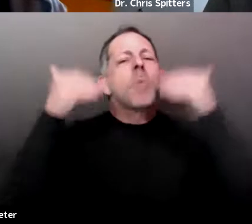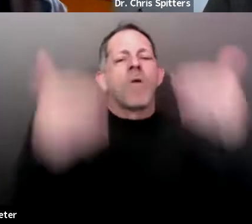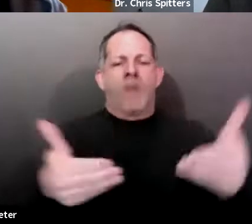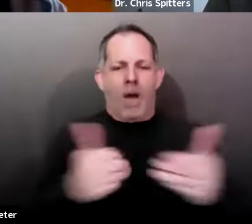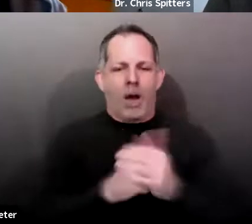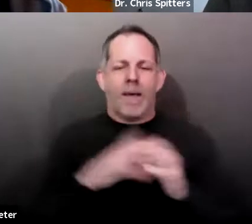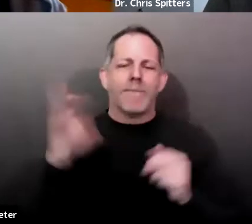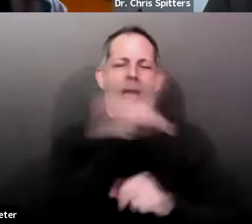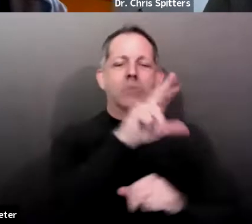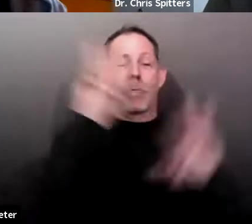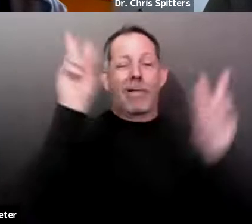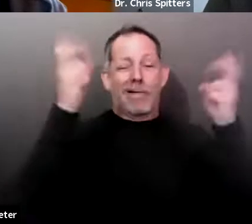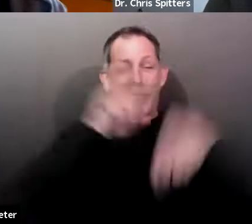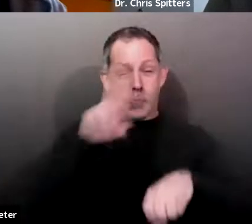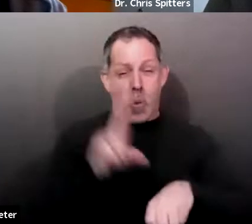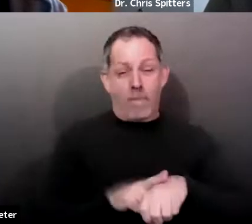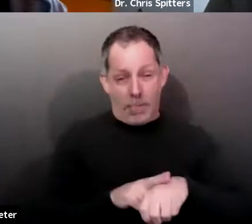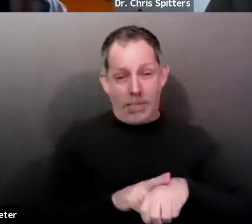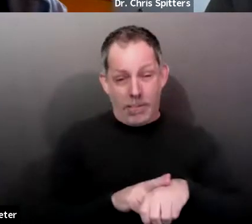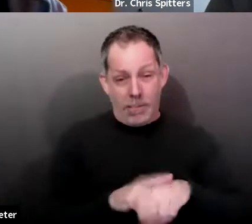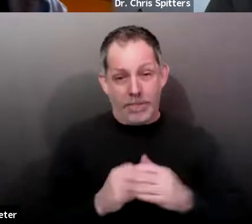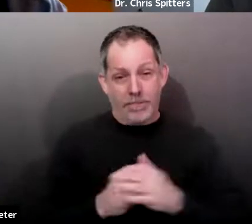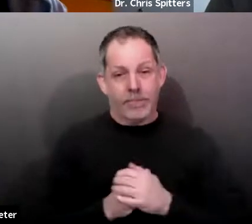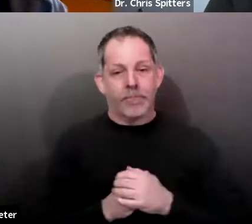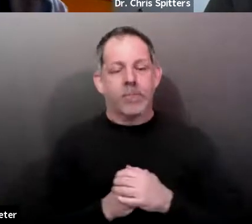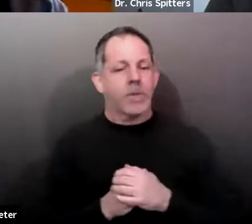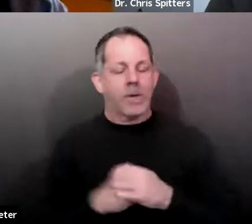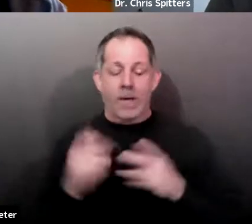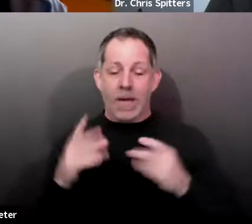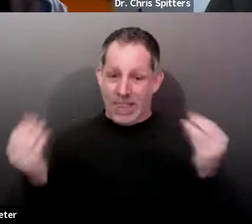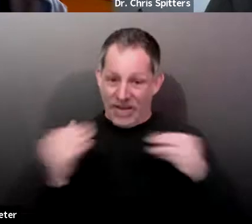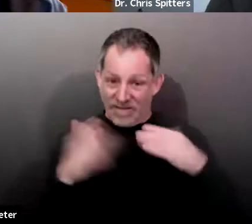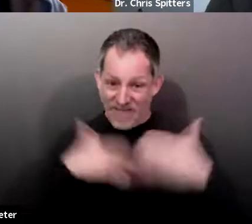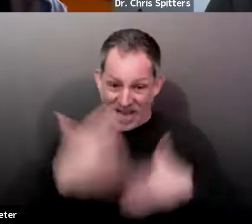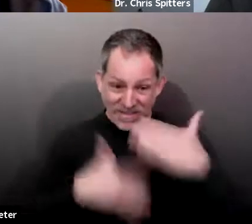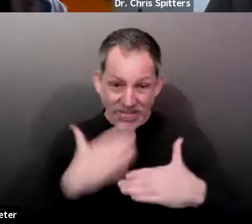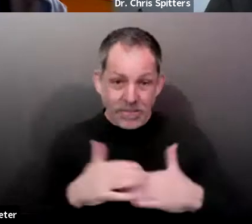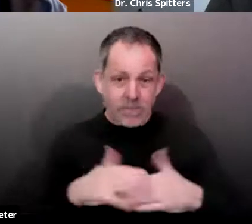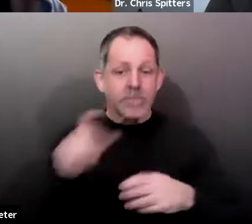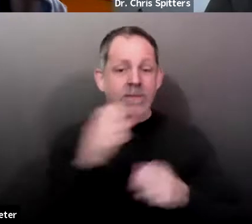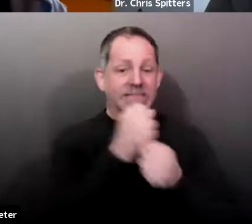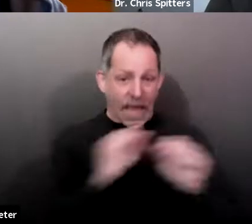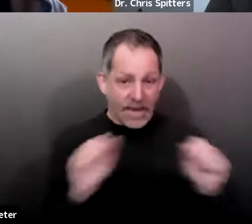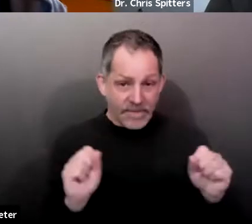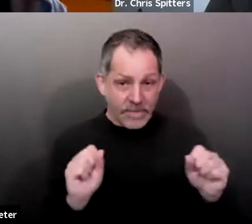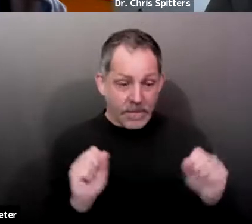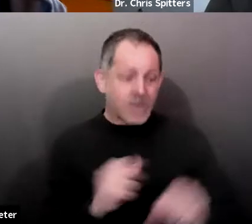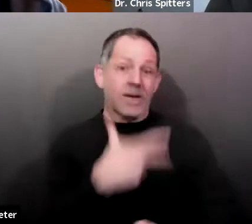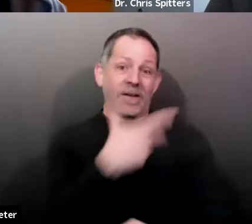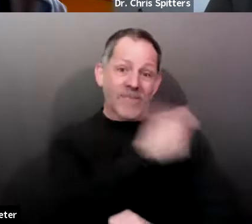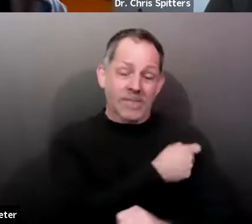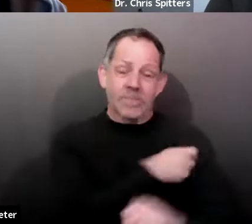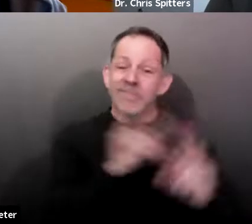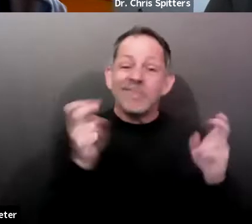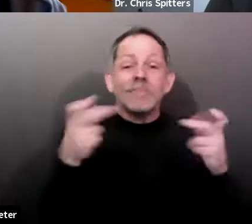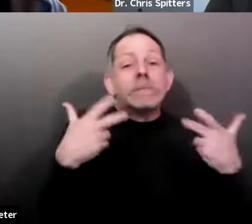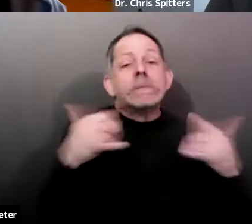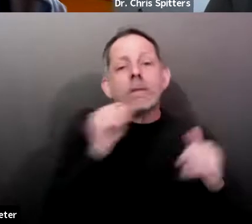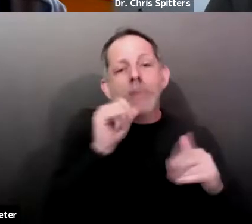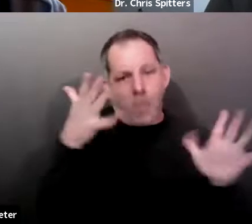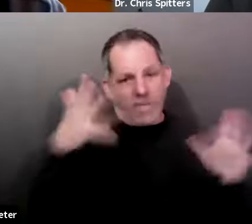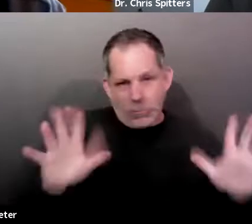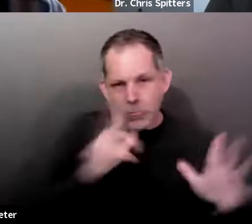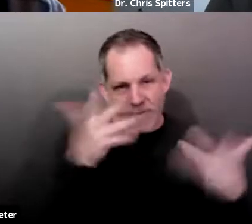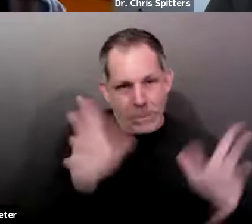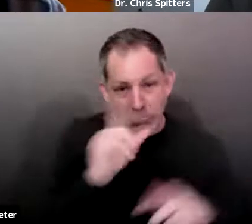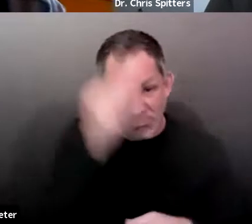fast as we can, asking people to stay safe. It is not over. It's not time to let up our guard, but, uh, moving forward is very exciting from